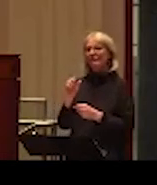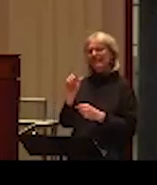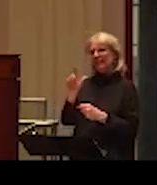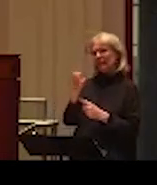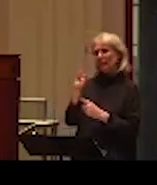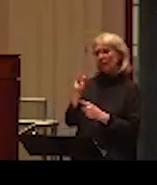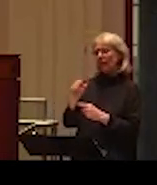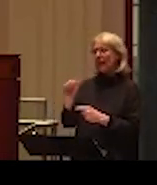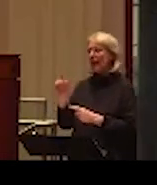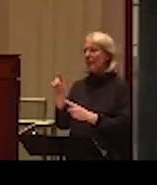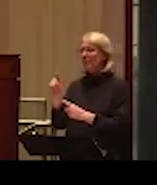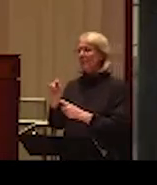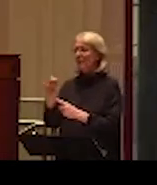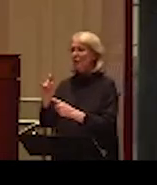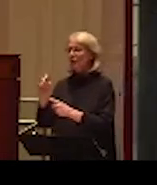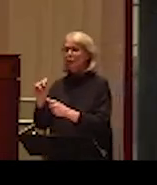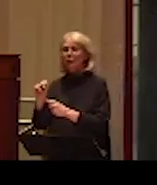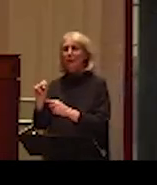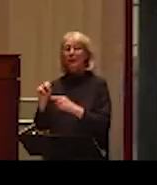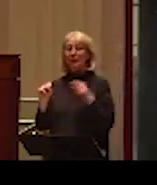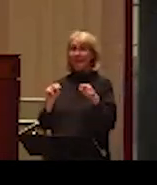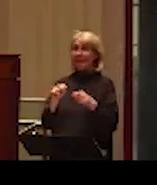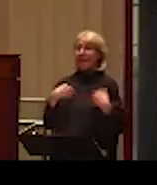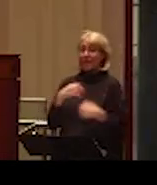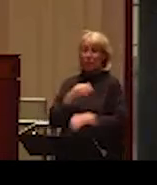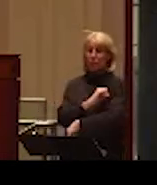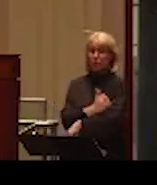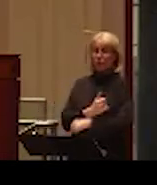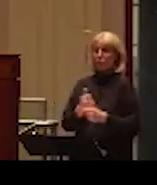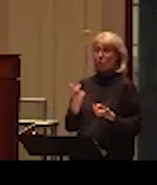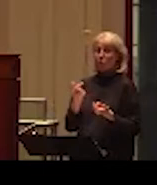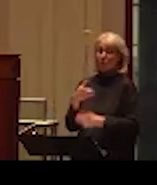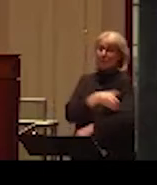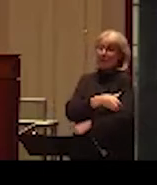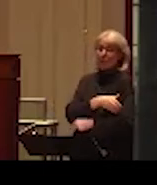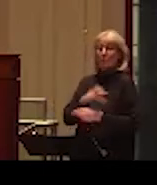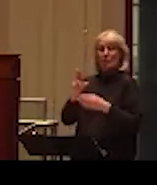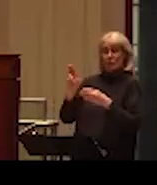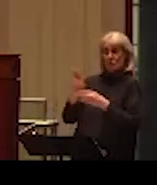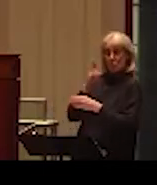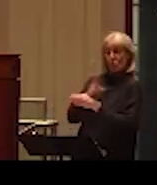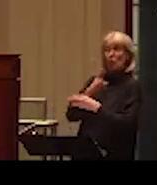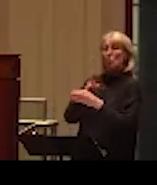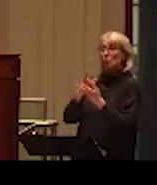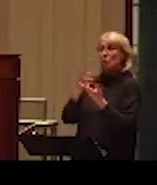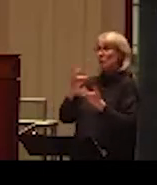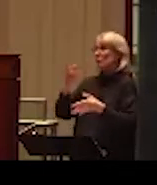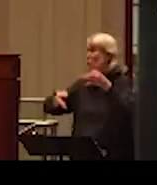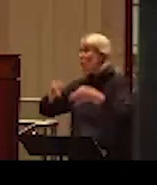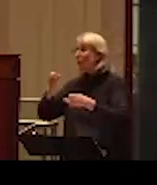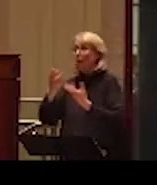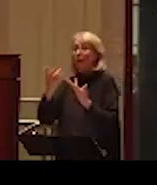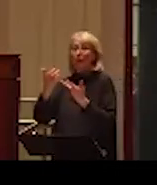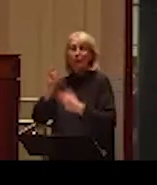This is a form of abuse when a partner uses or threatens to use the legal and administrative system, like courts, law